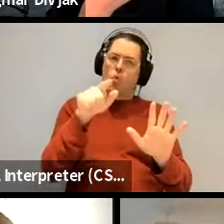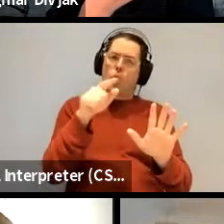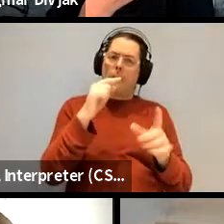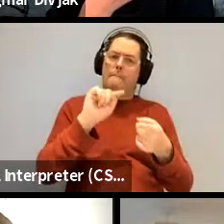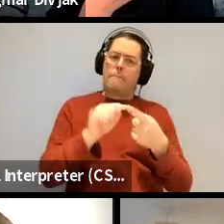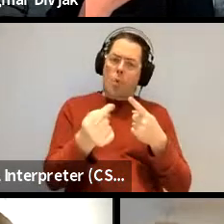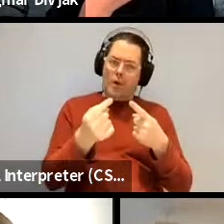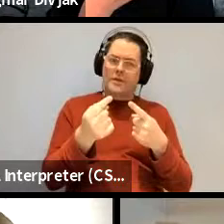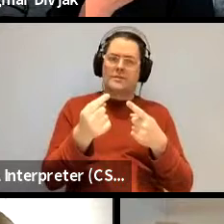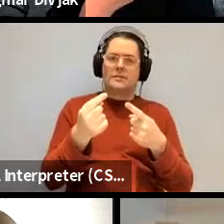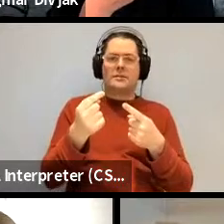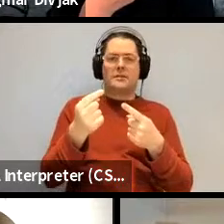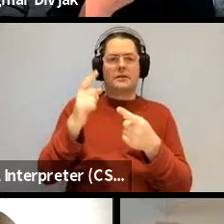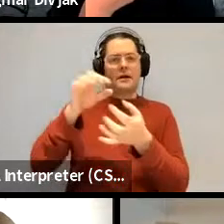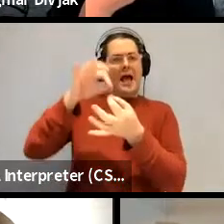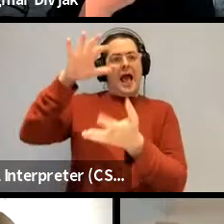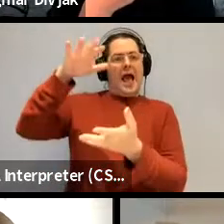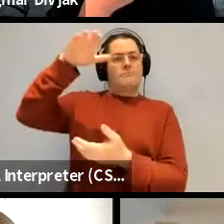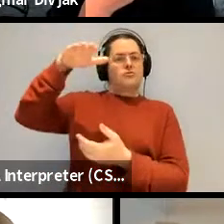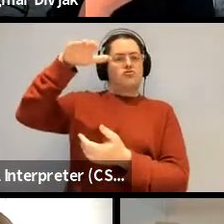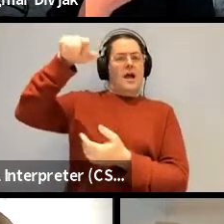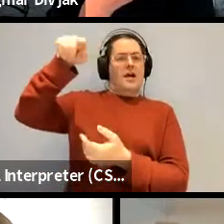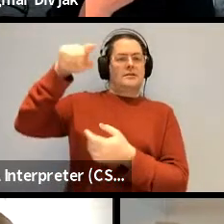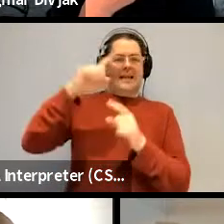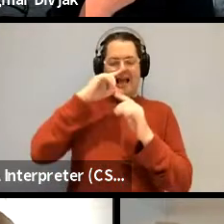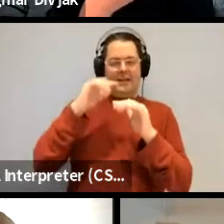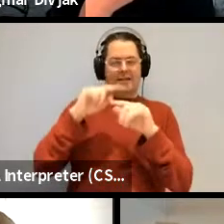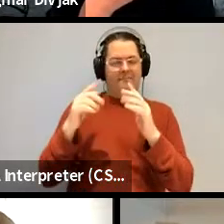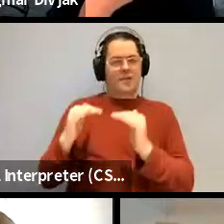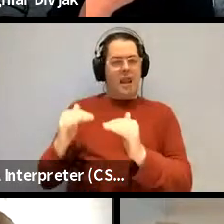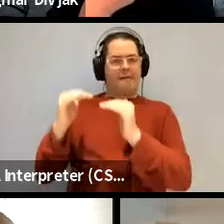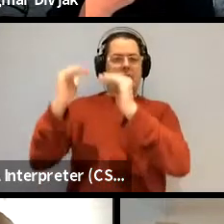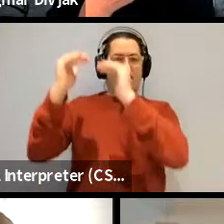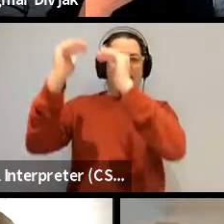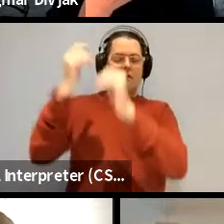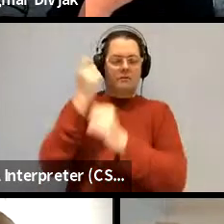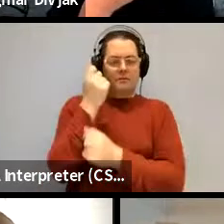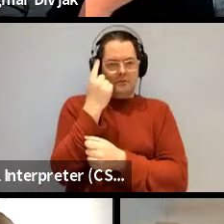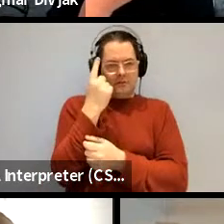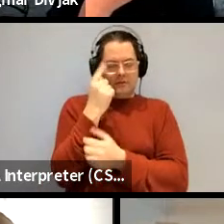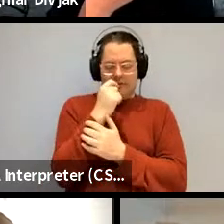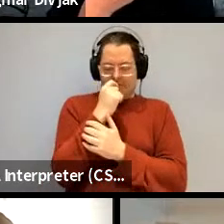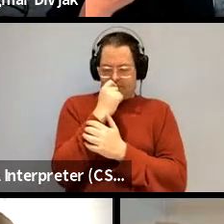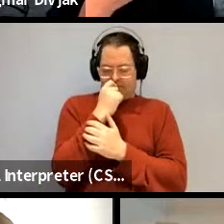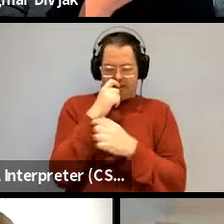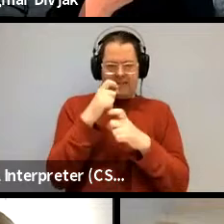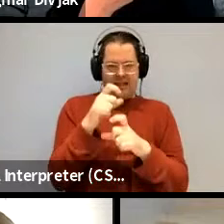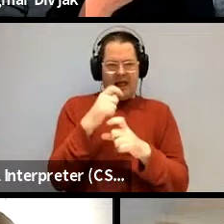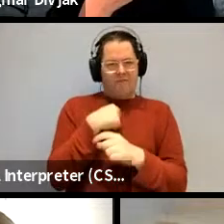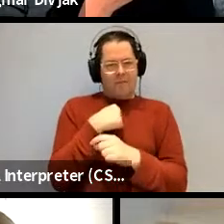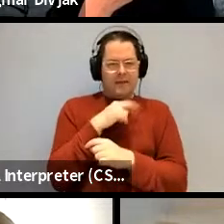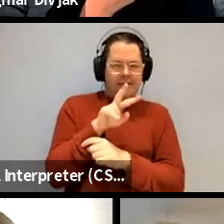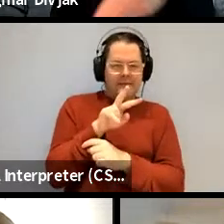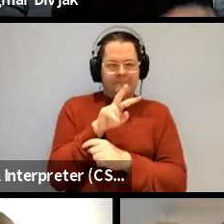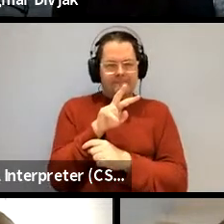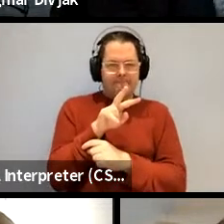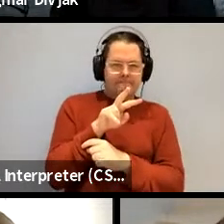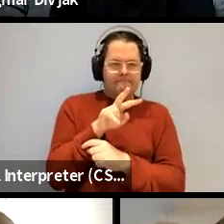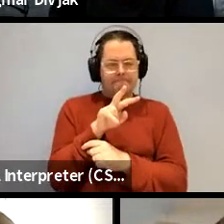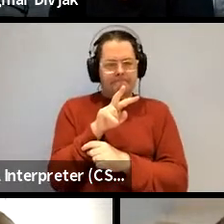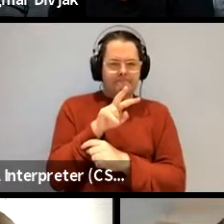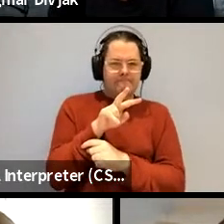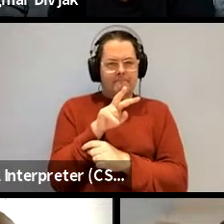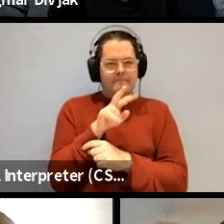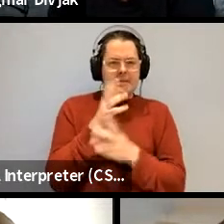abstractions living at different levels um i'm just kind of intrigued as to you know